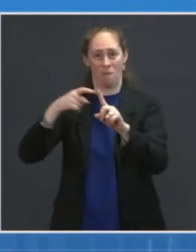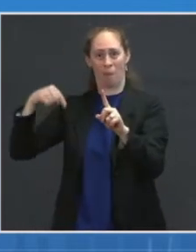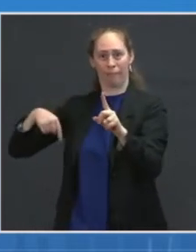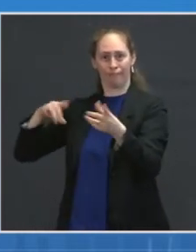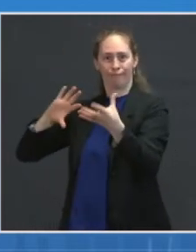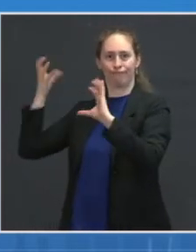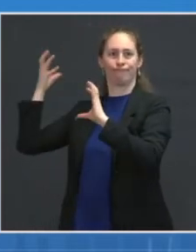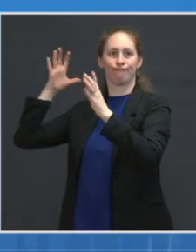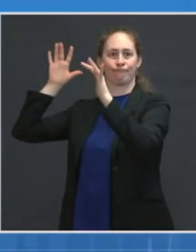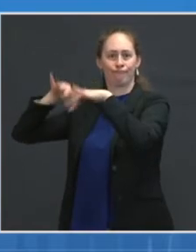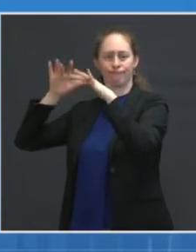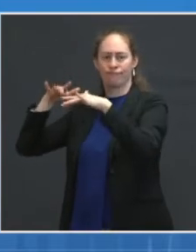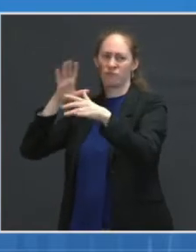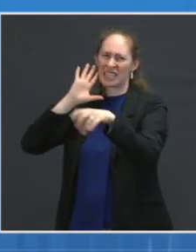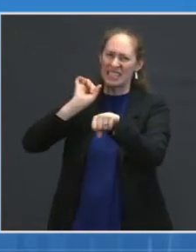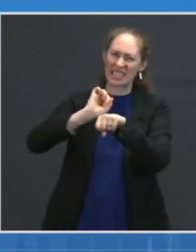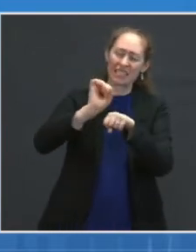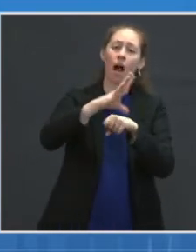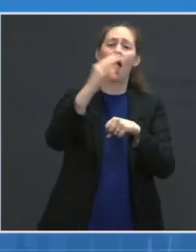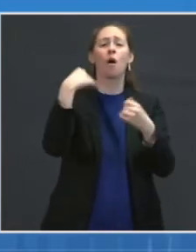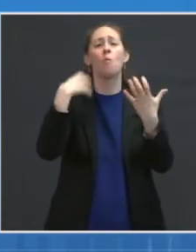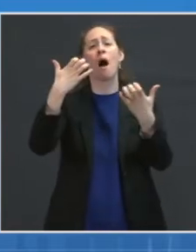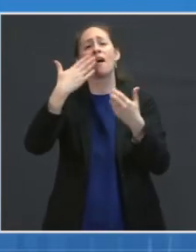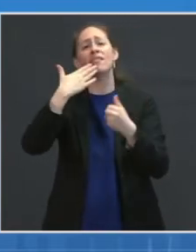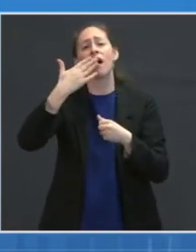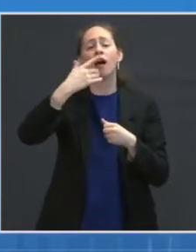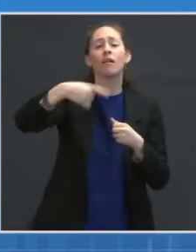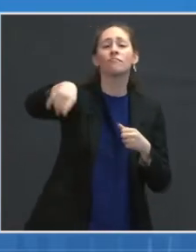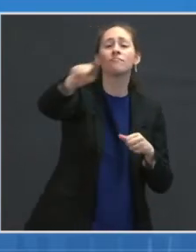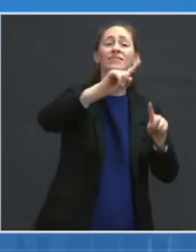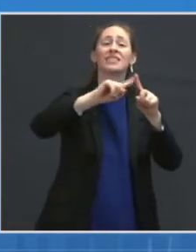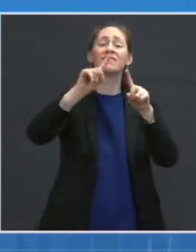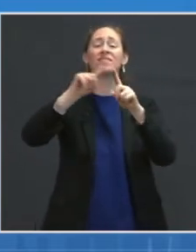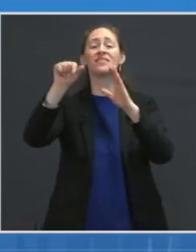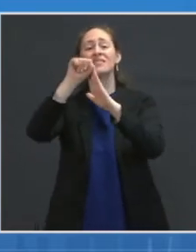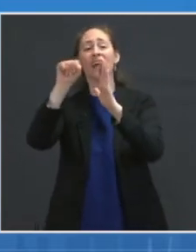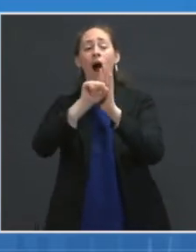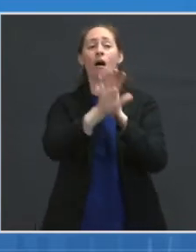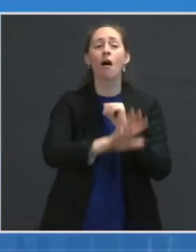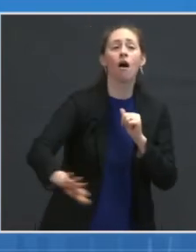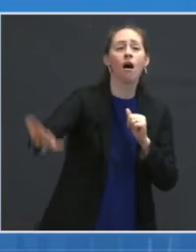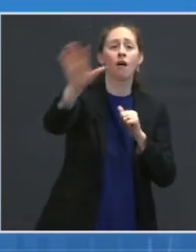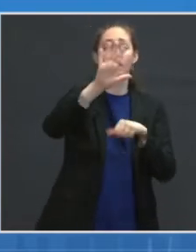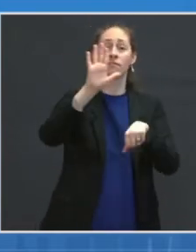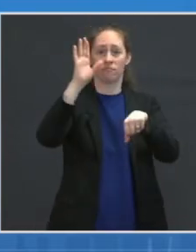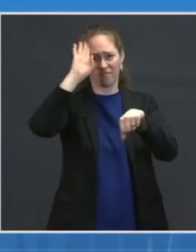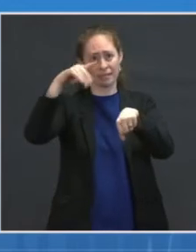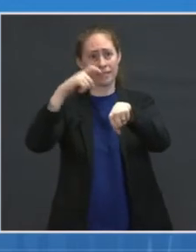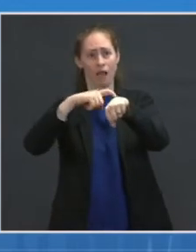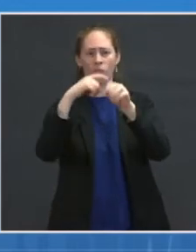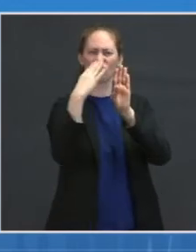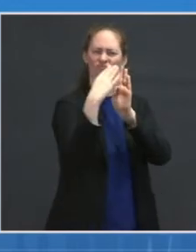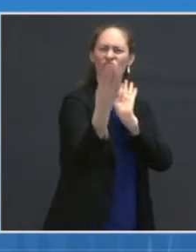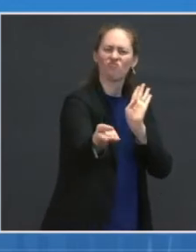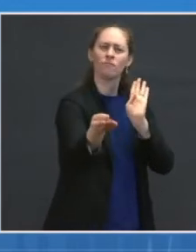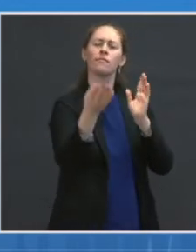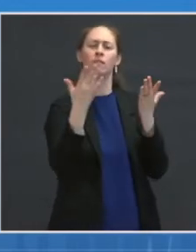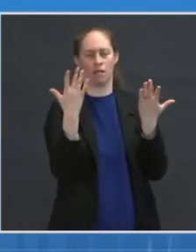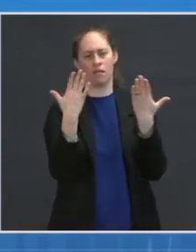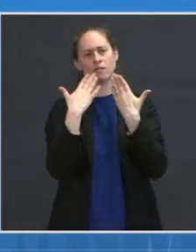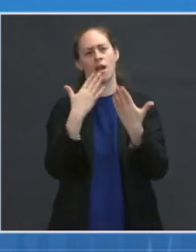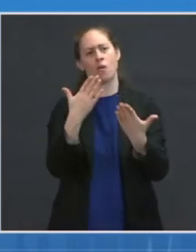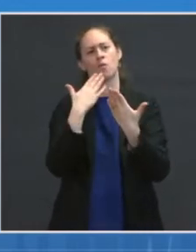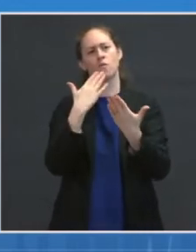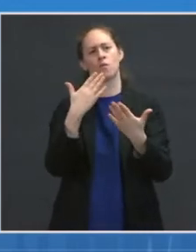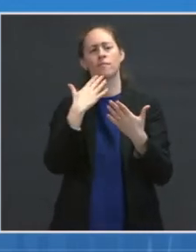partners in states and local vaccinators for extending their hours and increasing the access to folks to get their